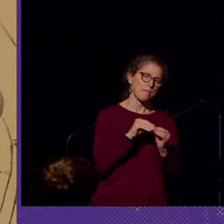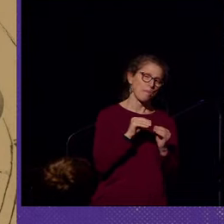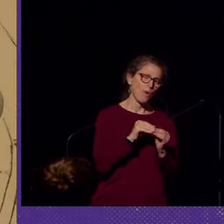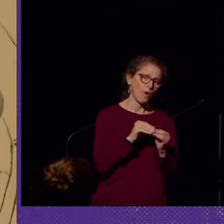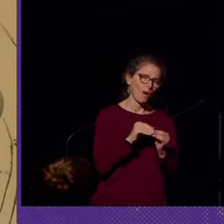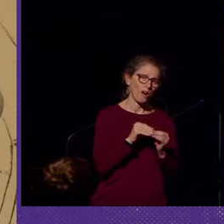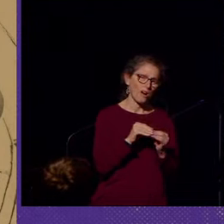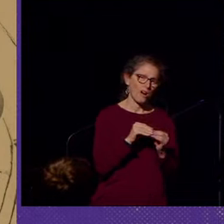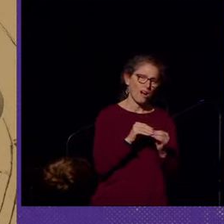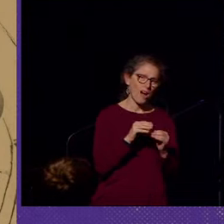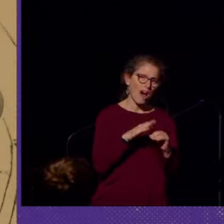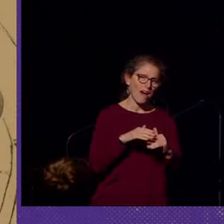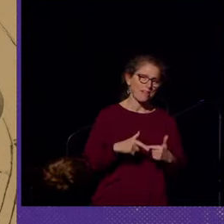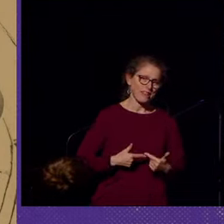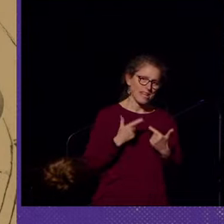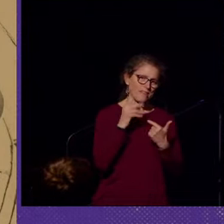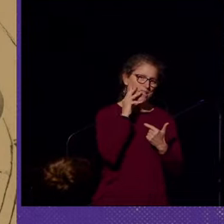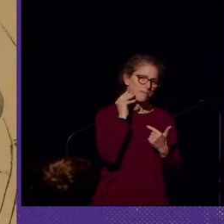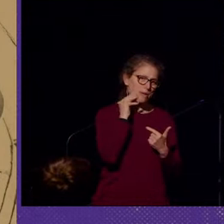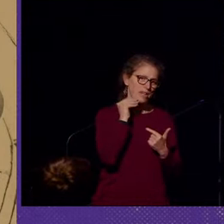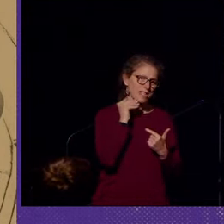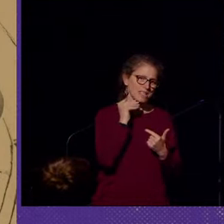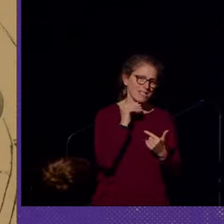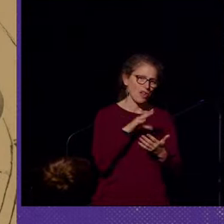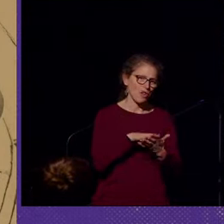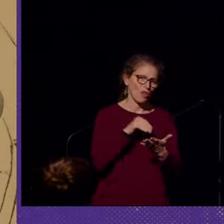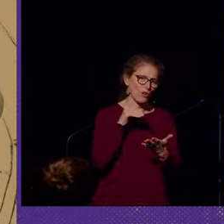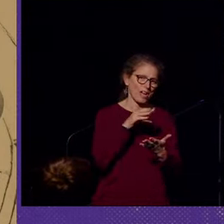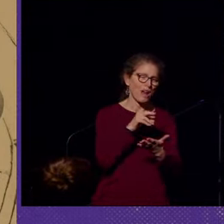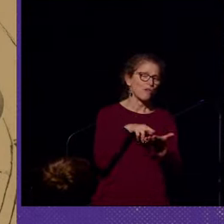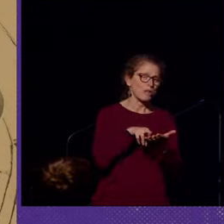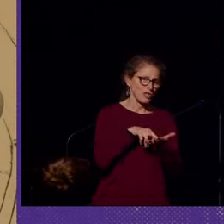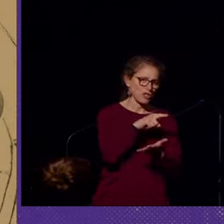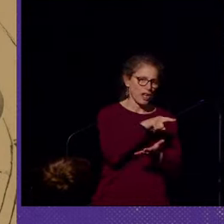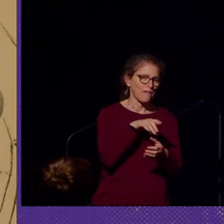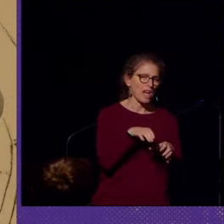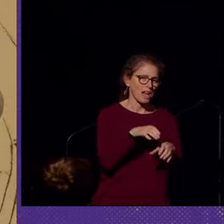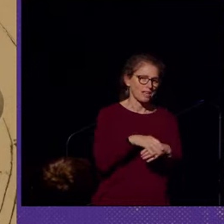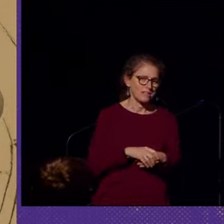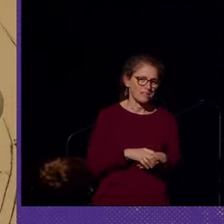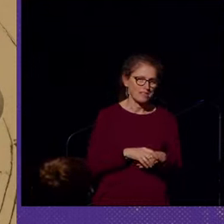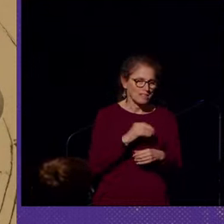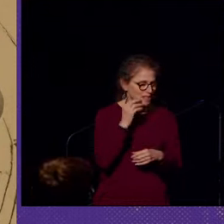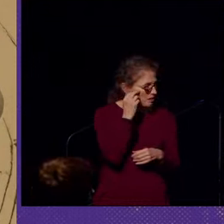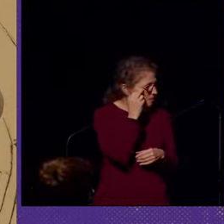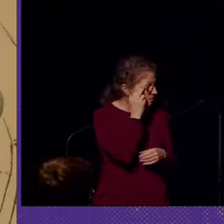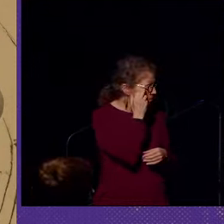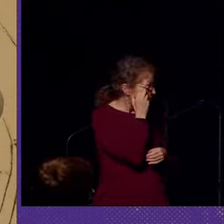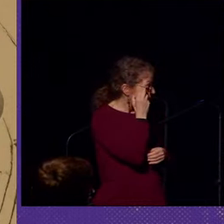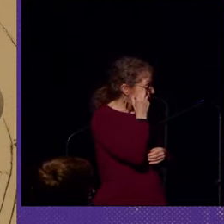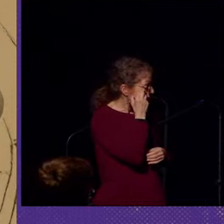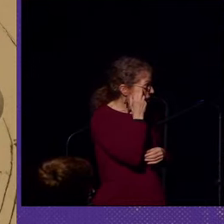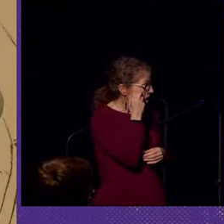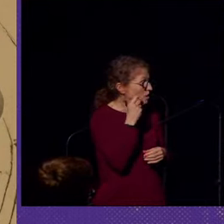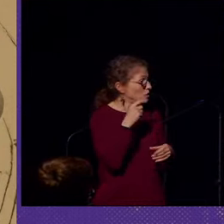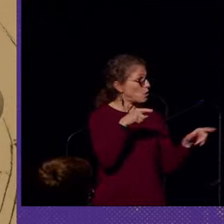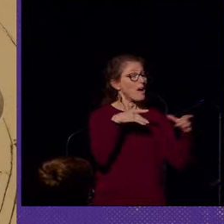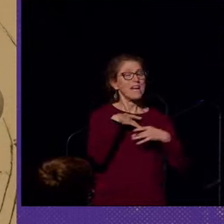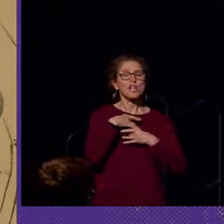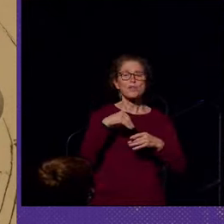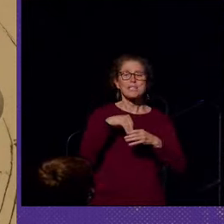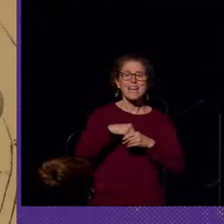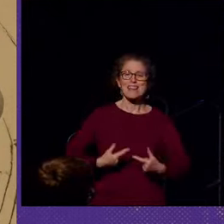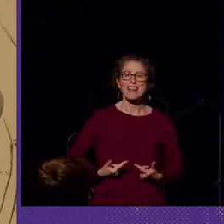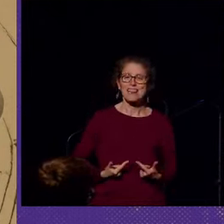on the lived experiences learning and research that you've done there. So yeah, interested in the lived